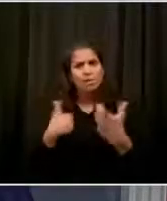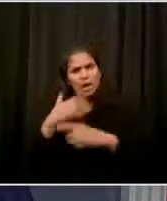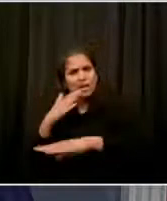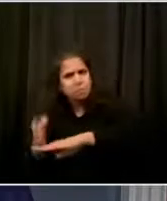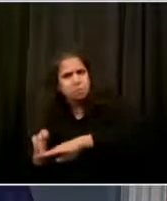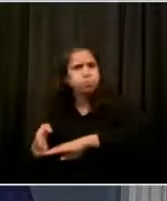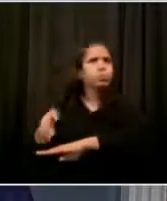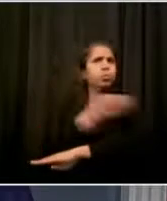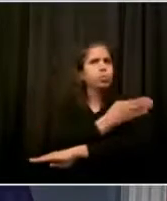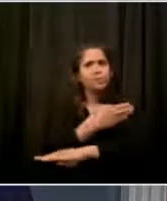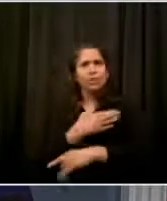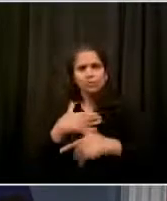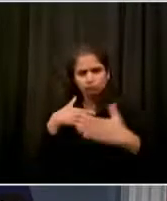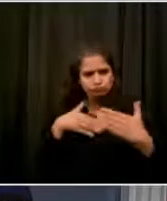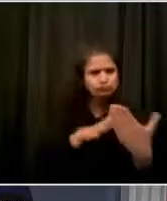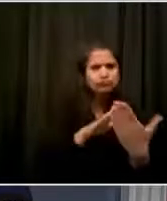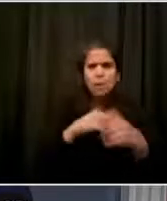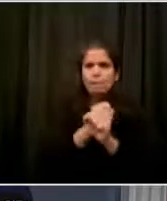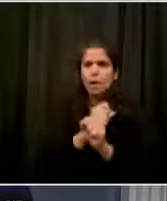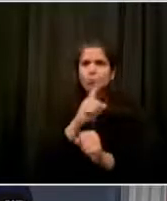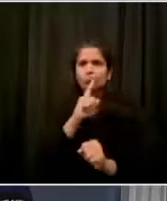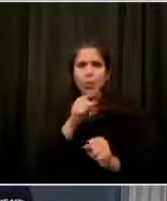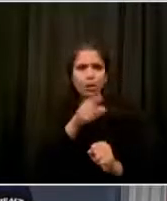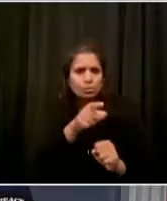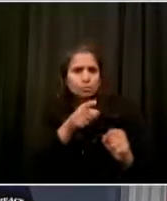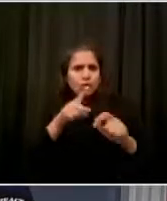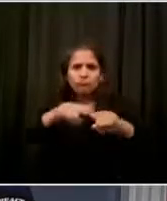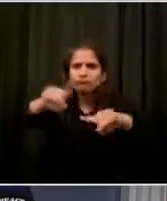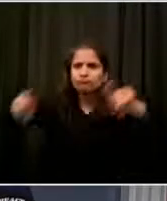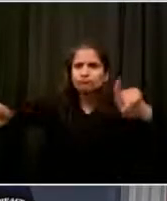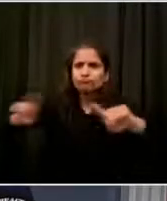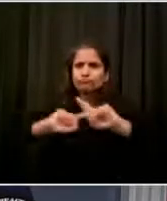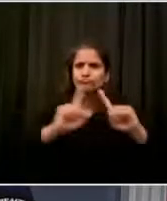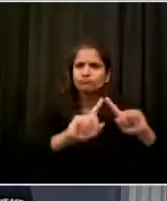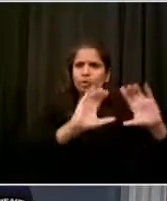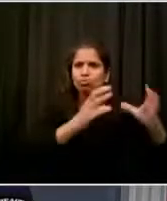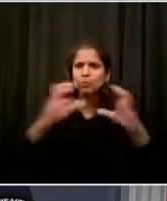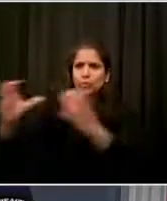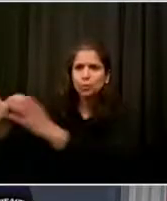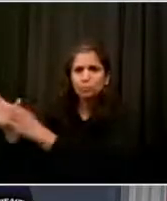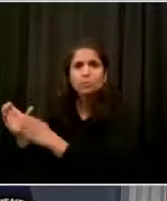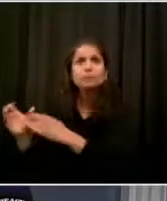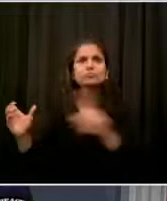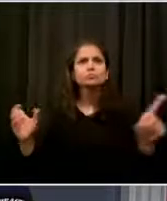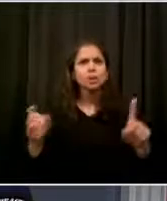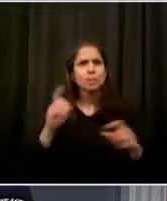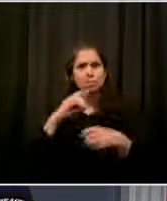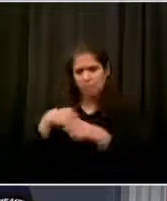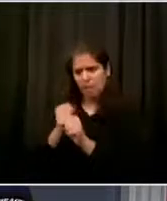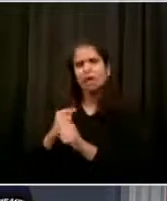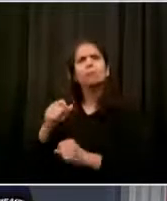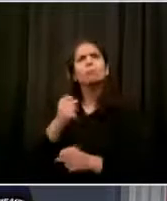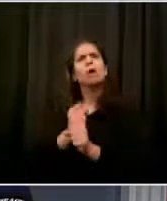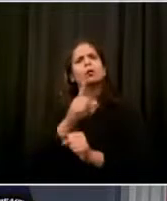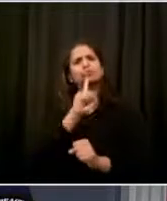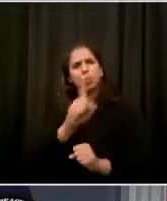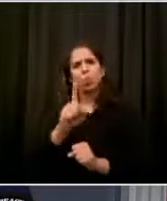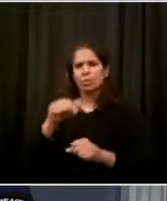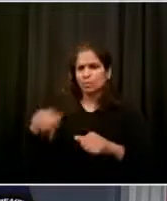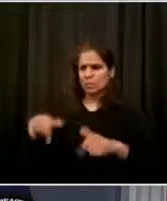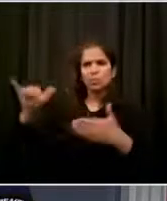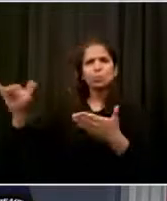We must build a different New York City as we move forward. And that is where the Task Force for Racial